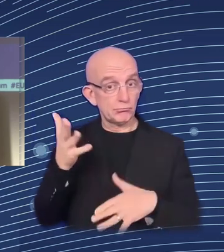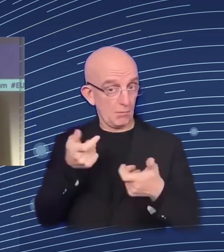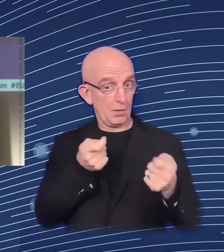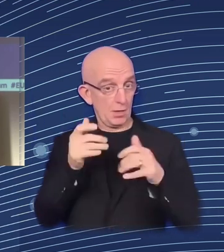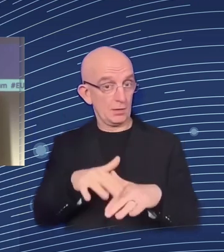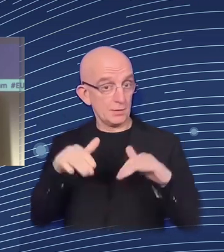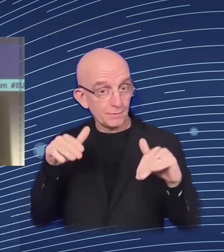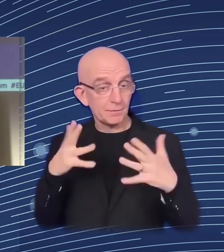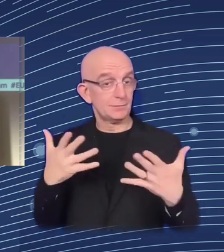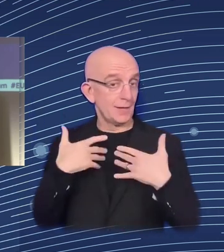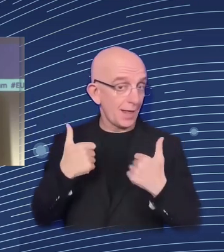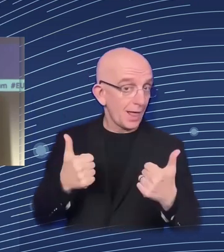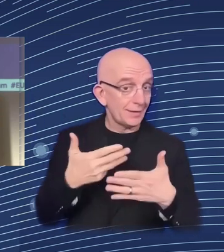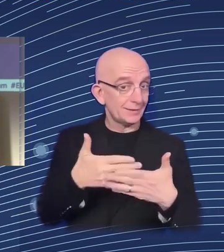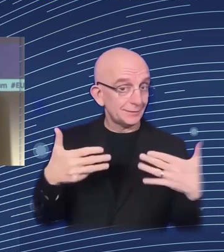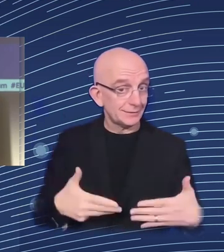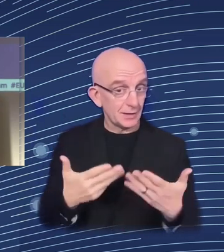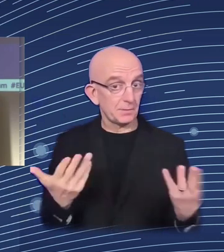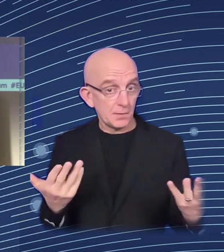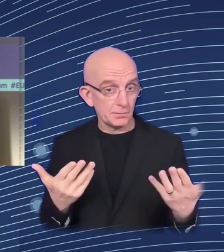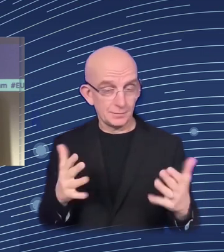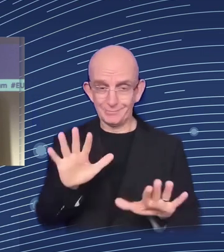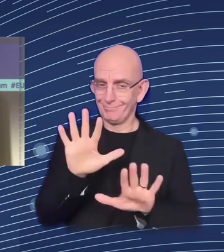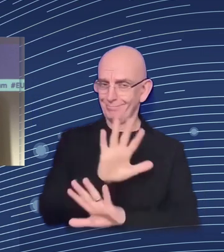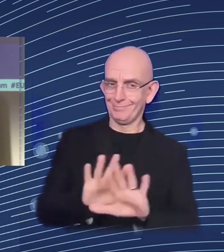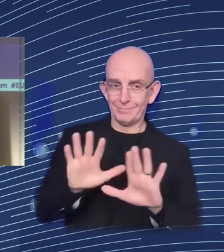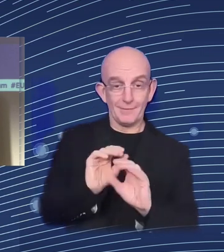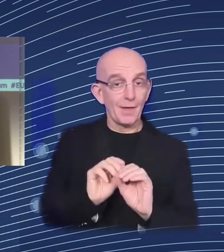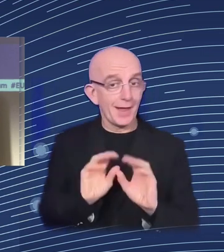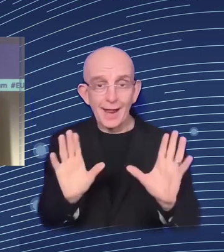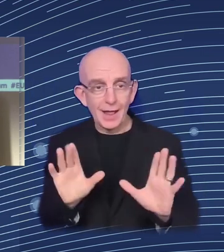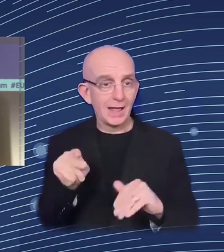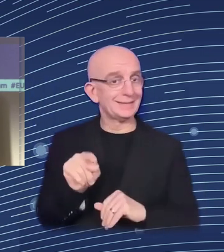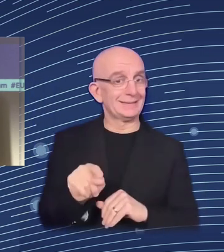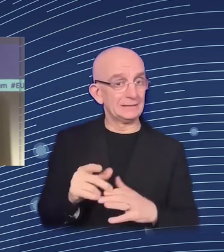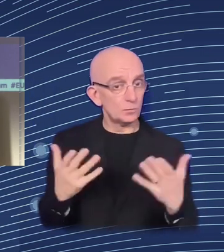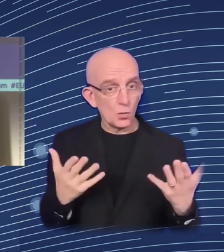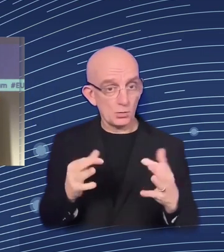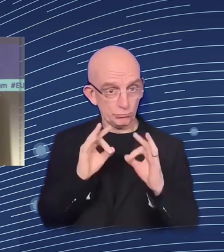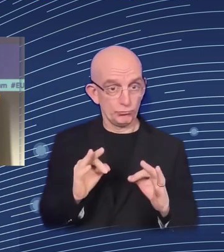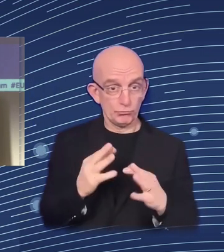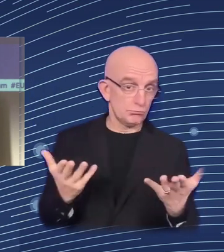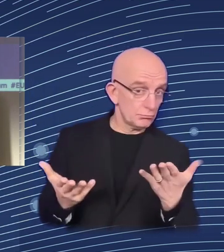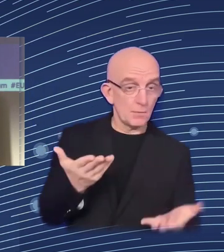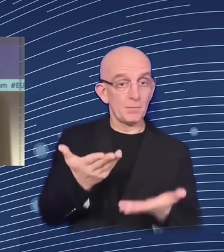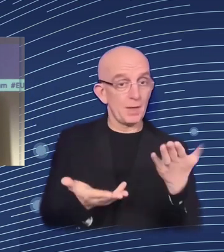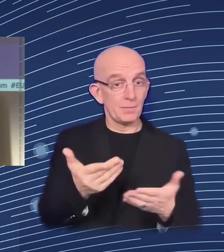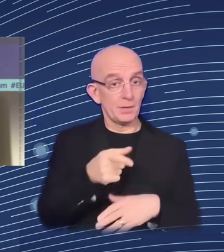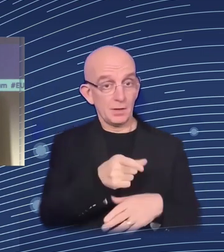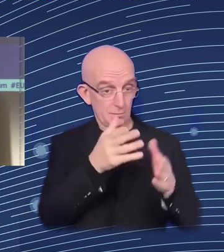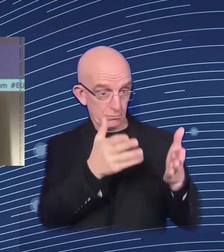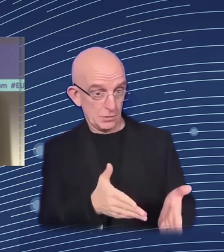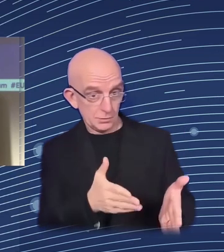personalized, whether everyone has equal access to this kind of new